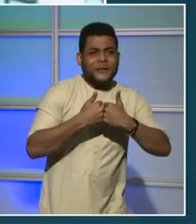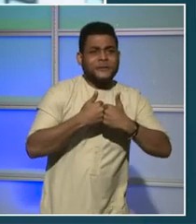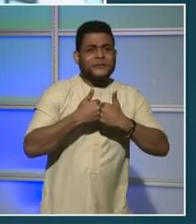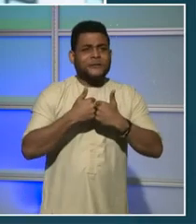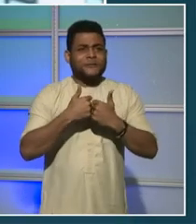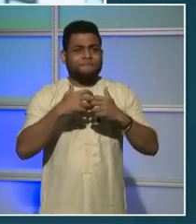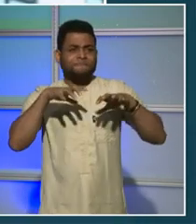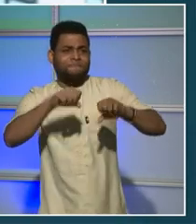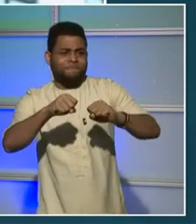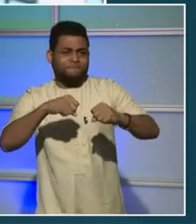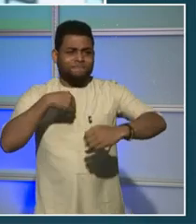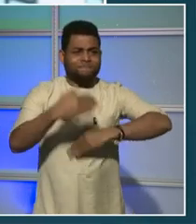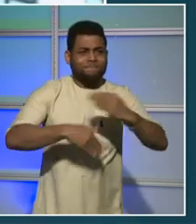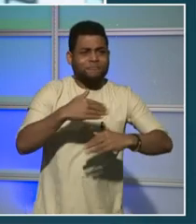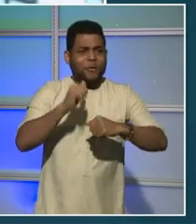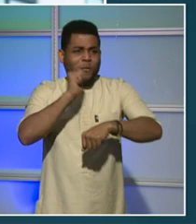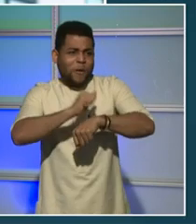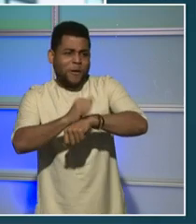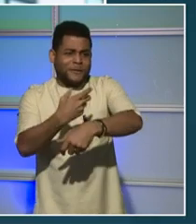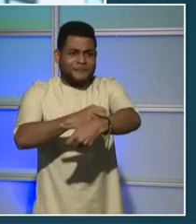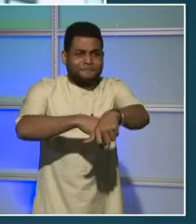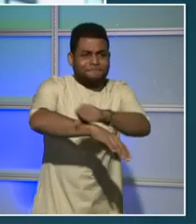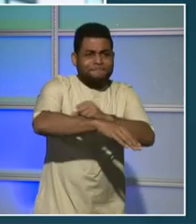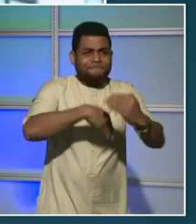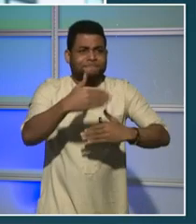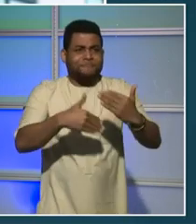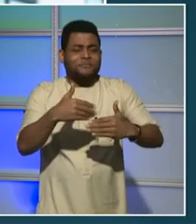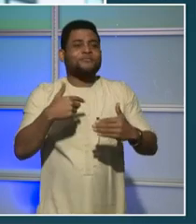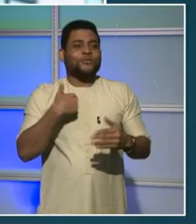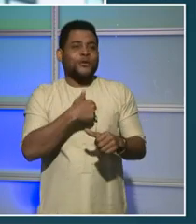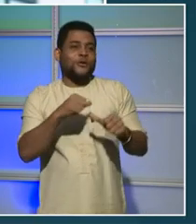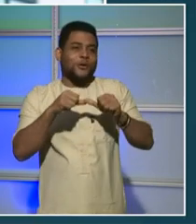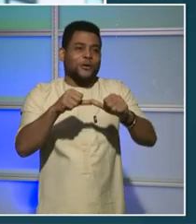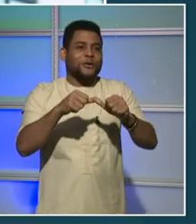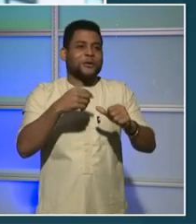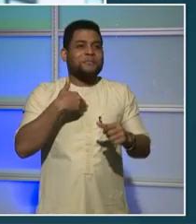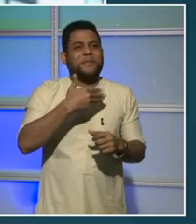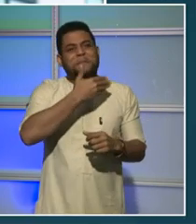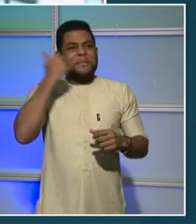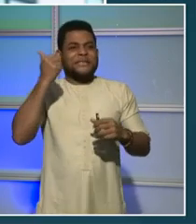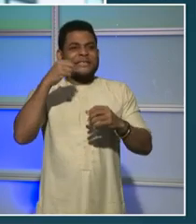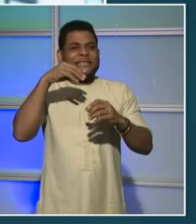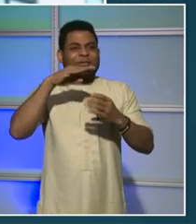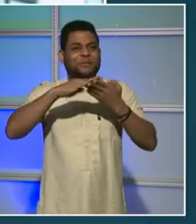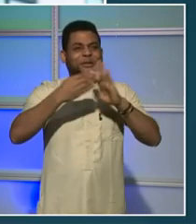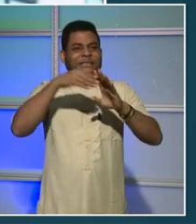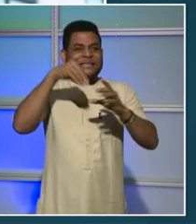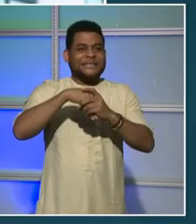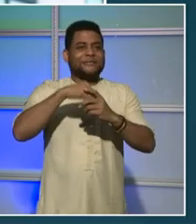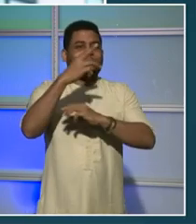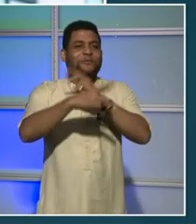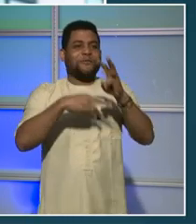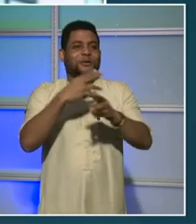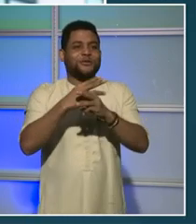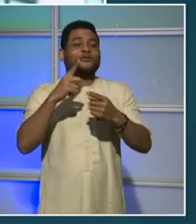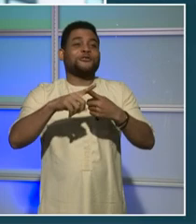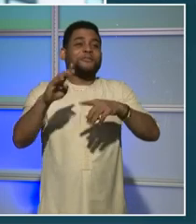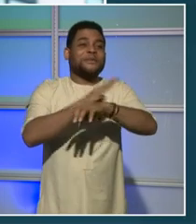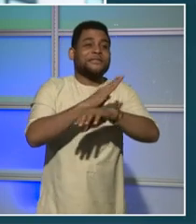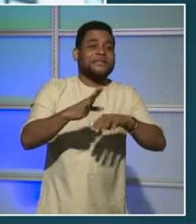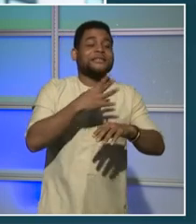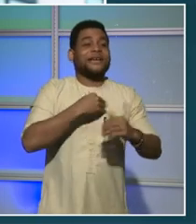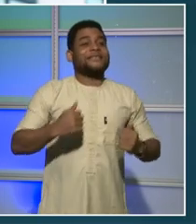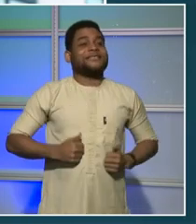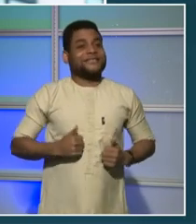So we will continue to be the best city in the world to do business, to bring big ideas to life, and set the standard of inclusive prosperity